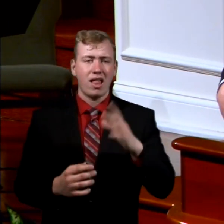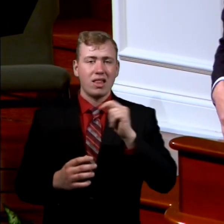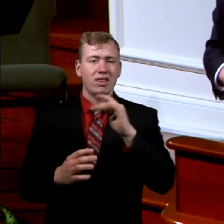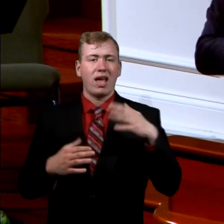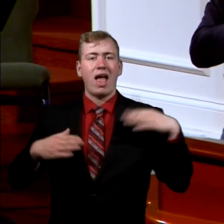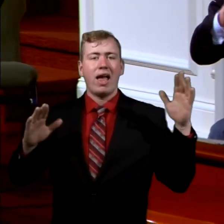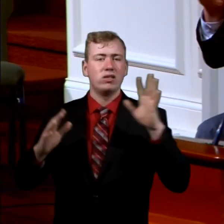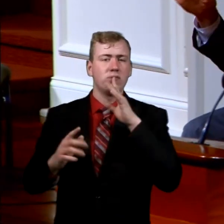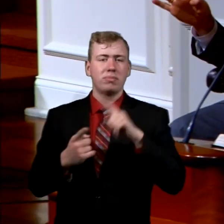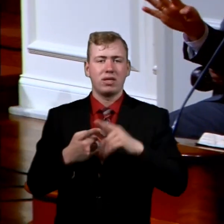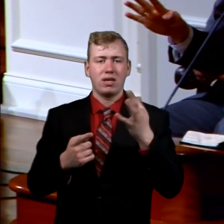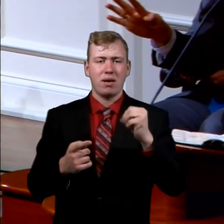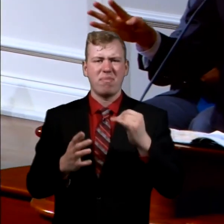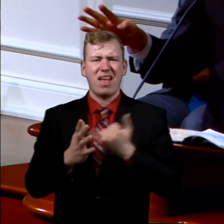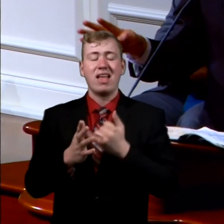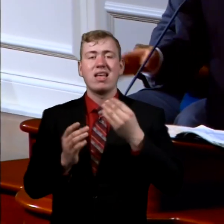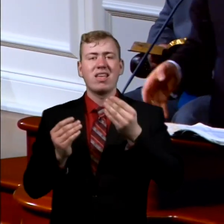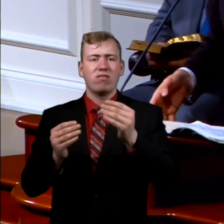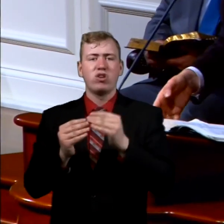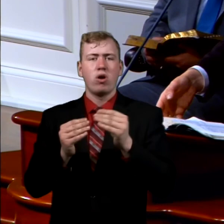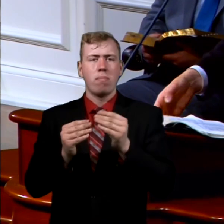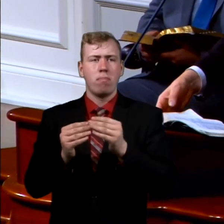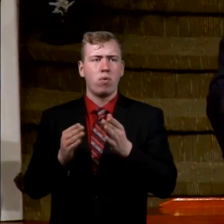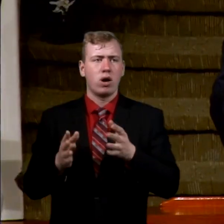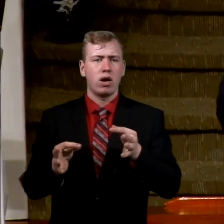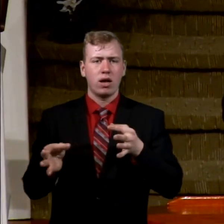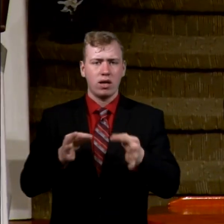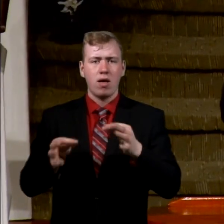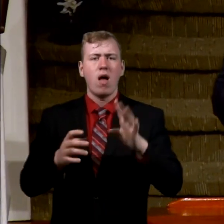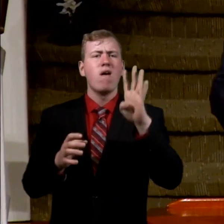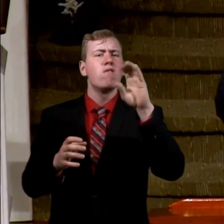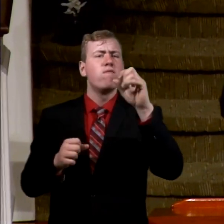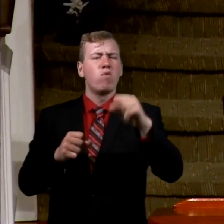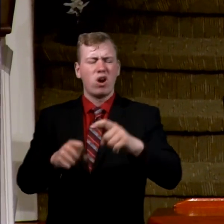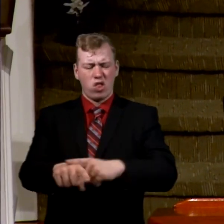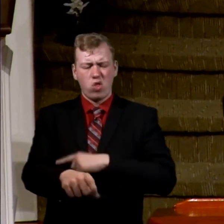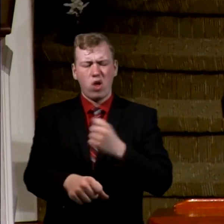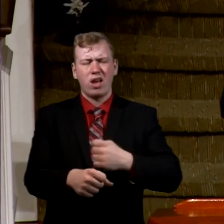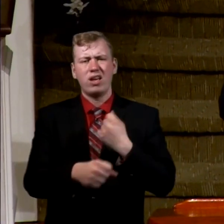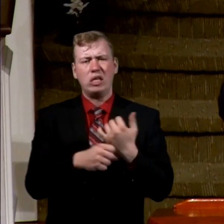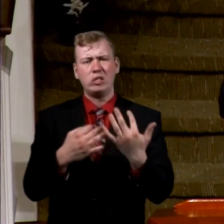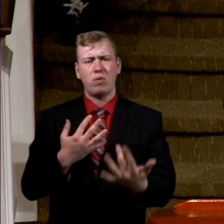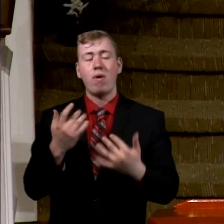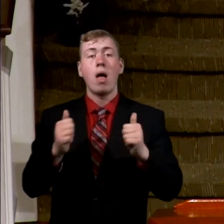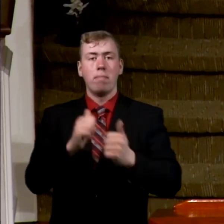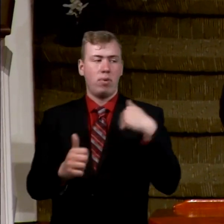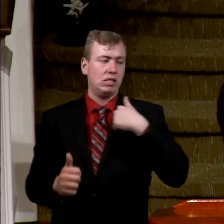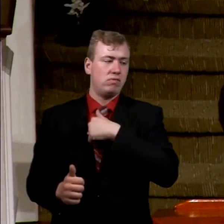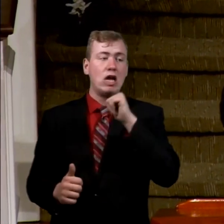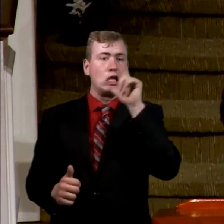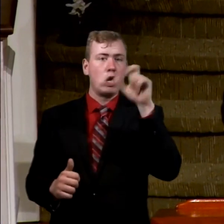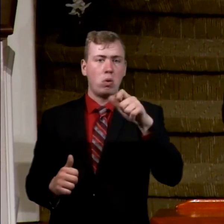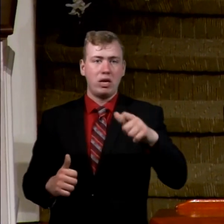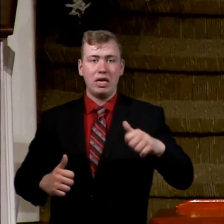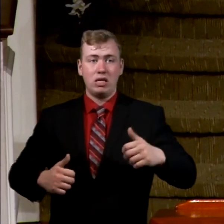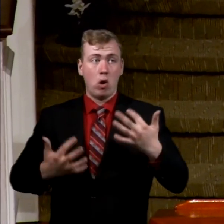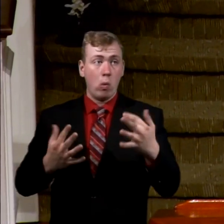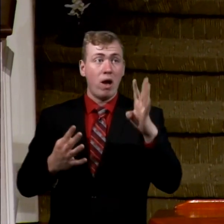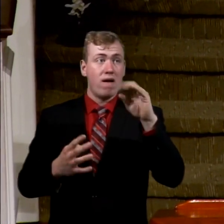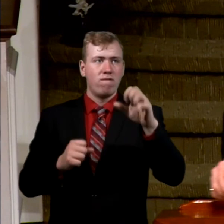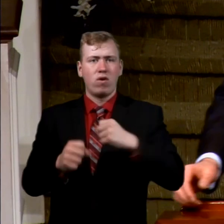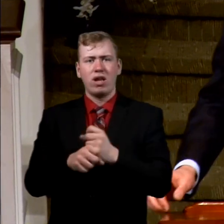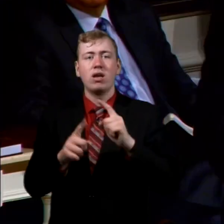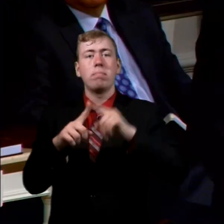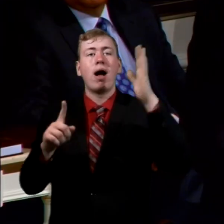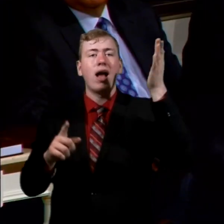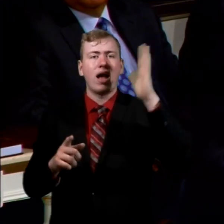but it's 40 long years. Most of us won't have to wait 40 years, but God gave us an extreme example in Moses to